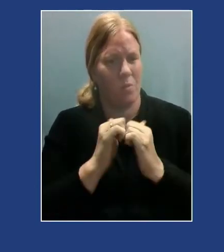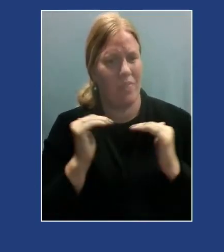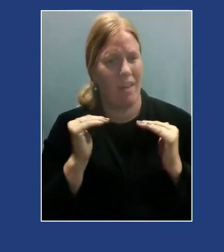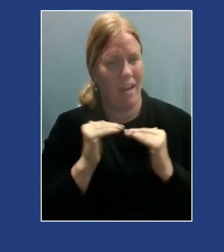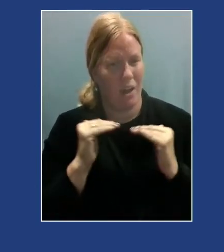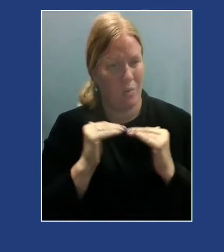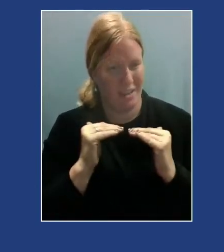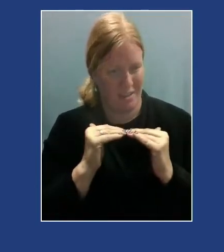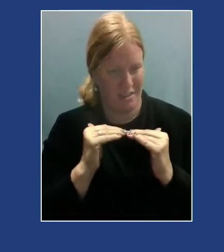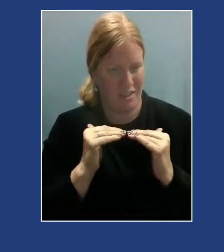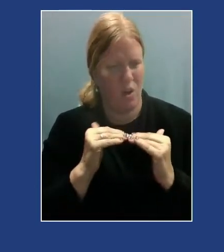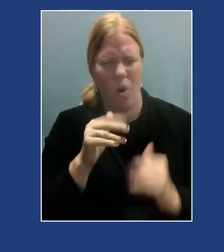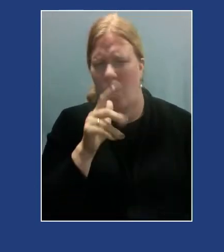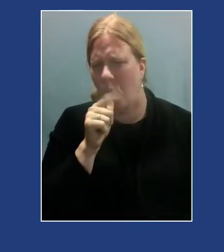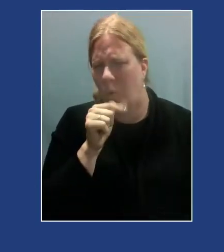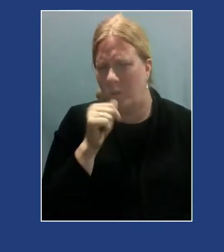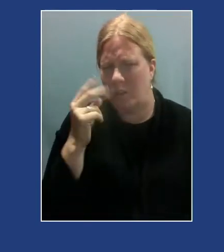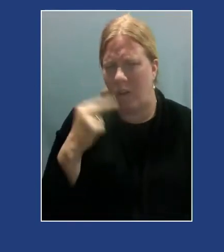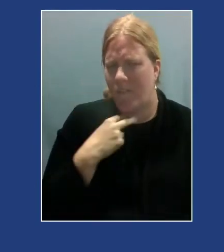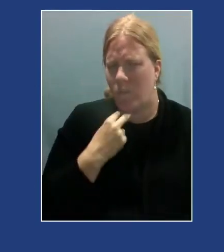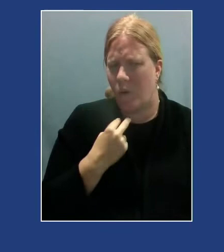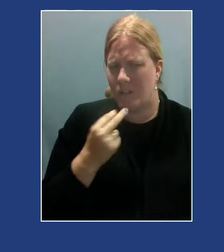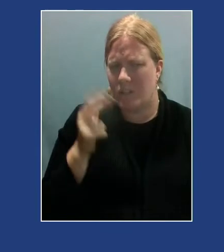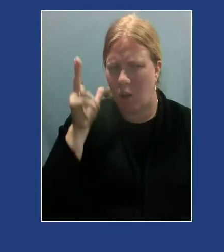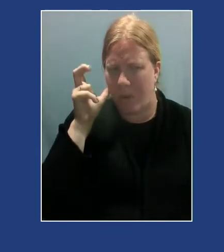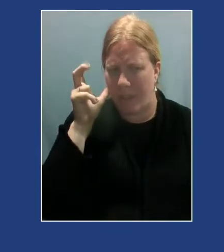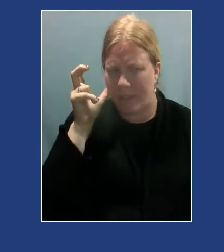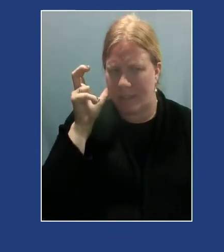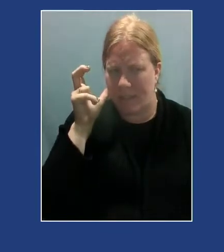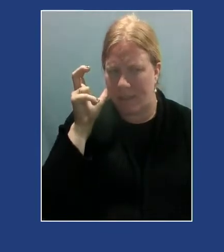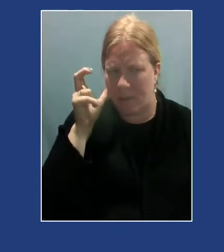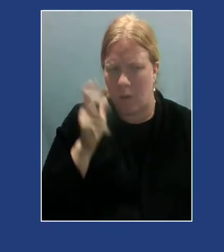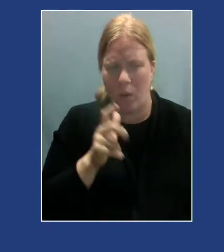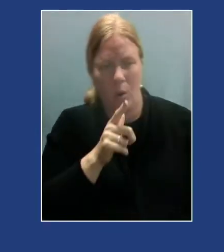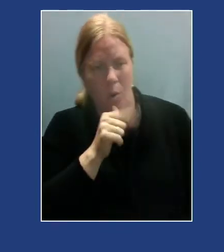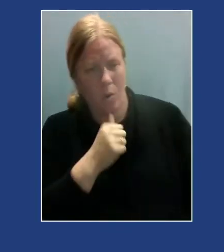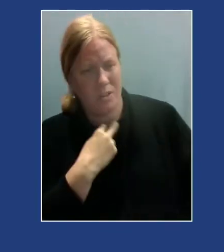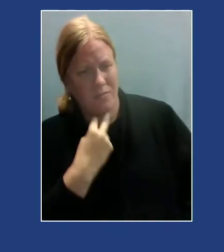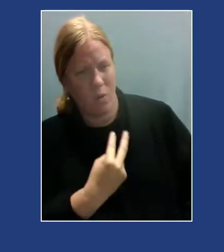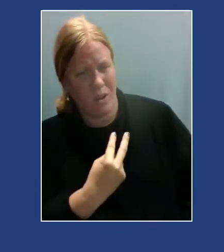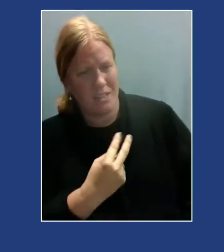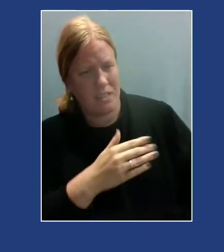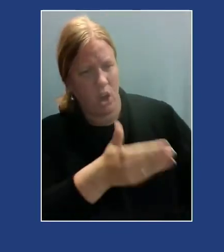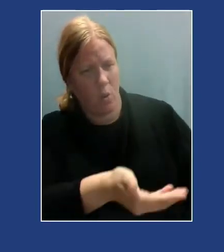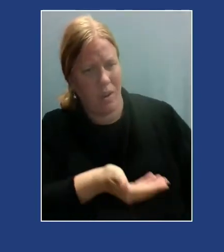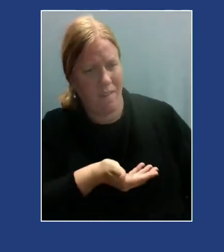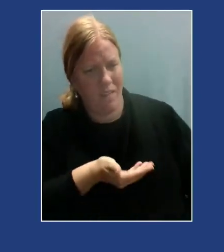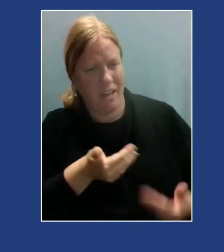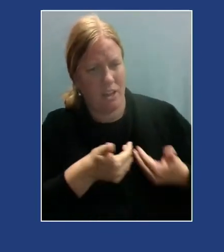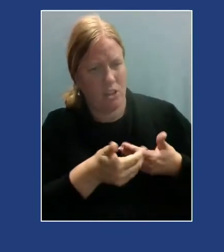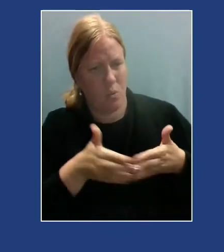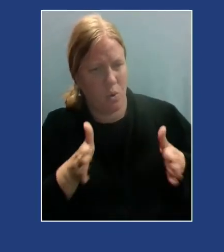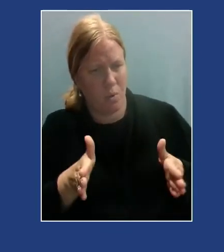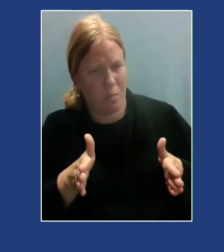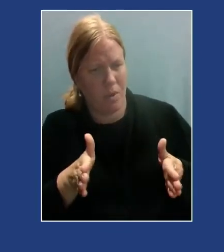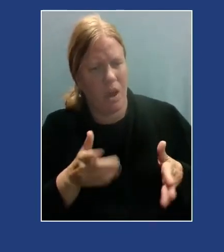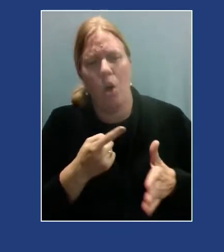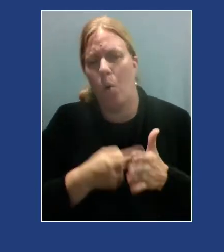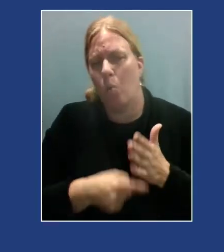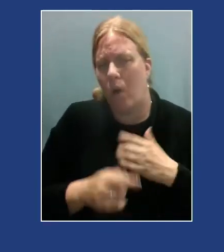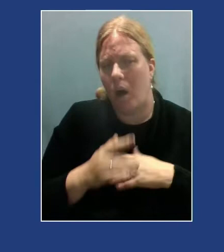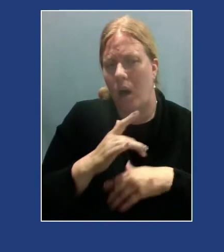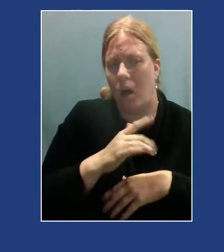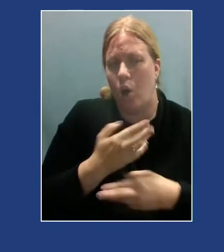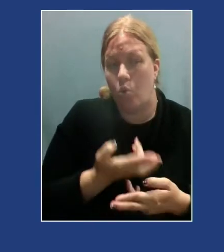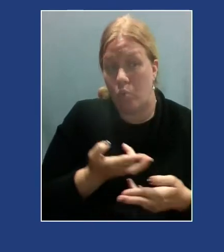are we listening to and whose voices are we inviting into a room? It looks like what resources are we